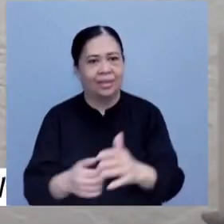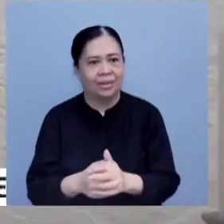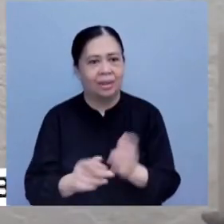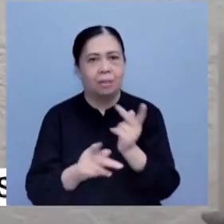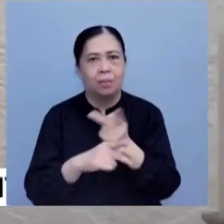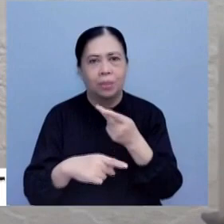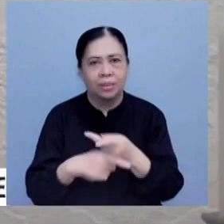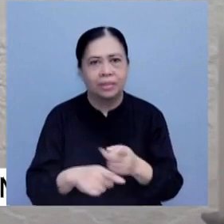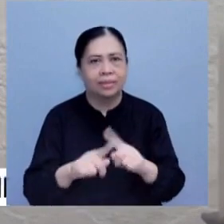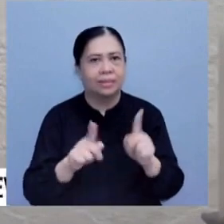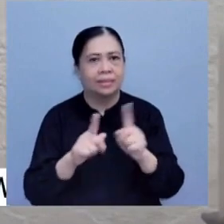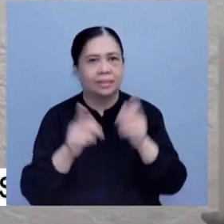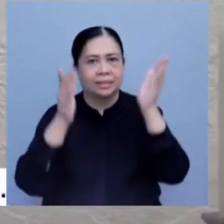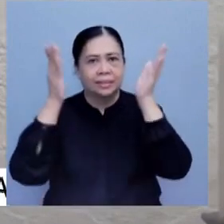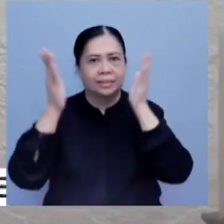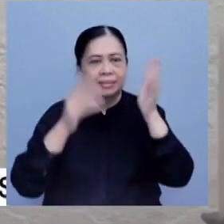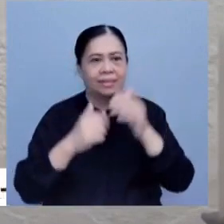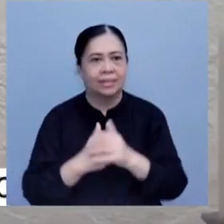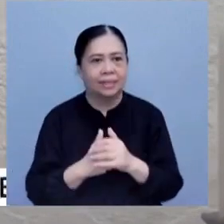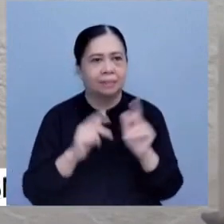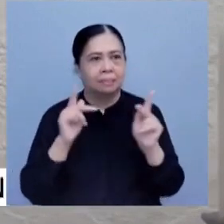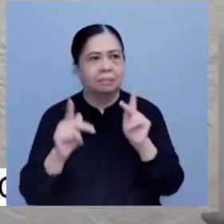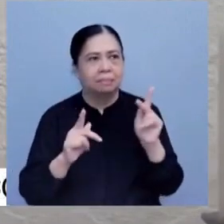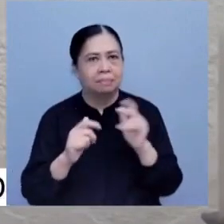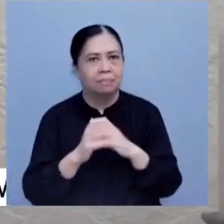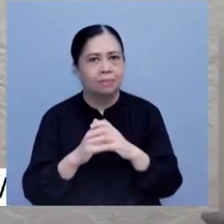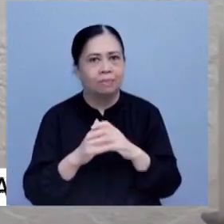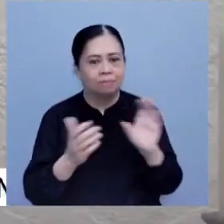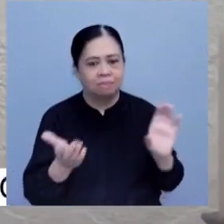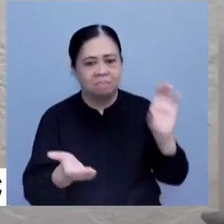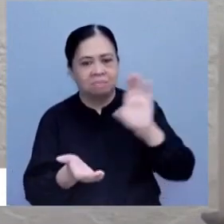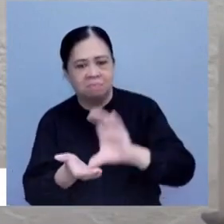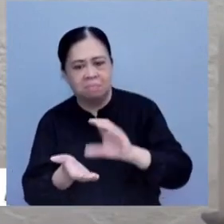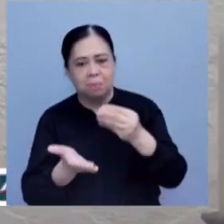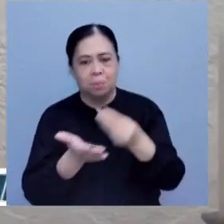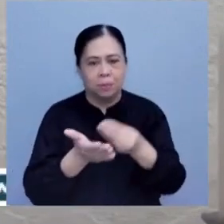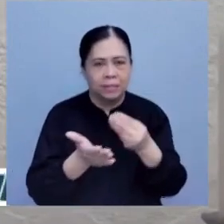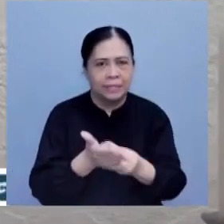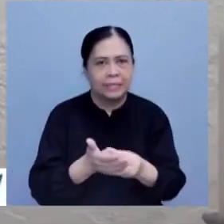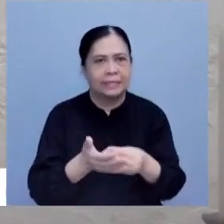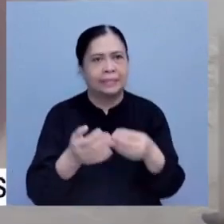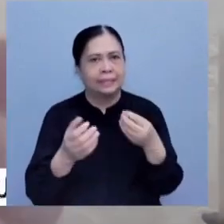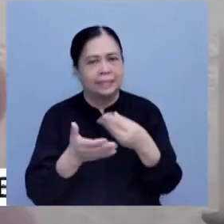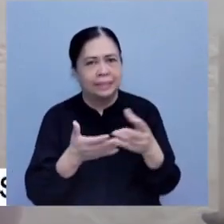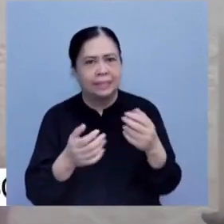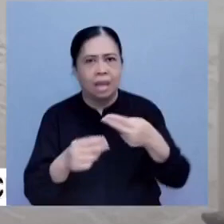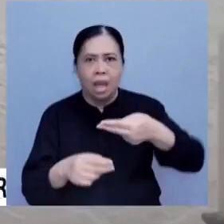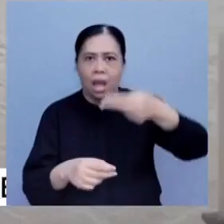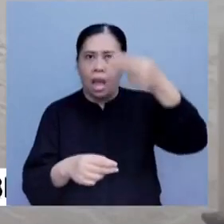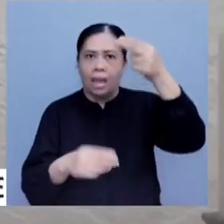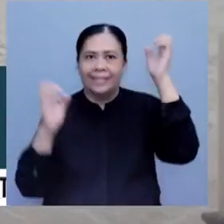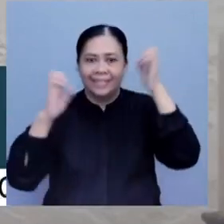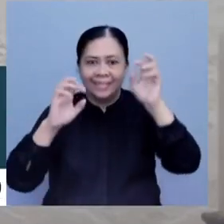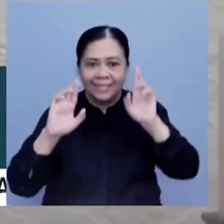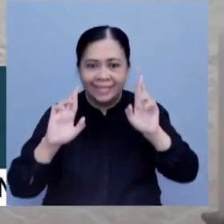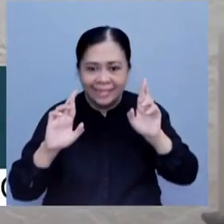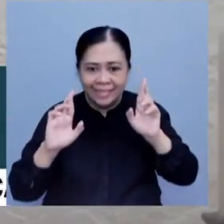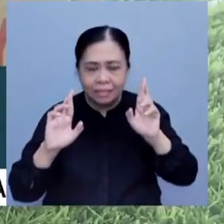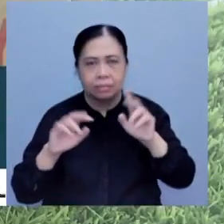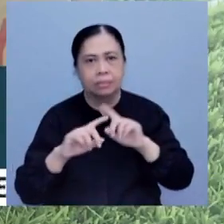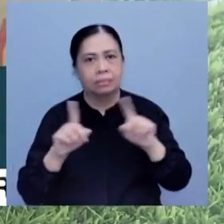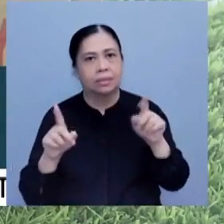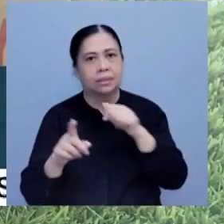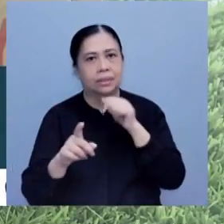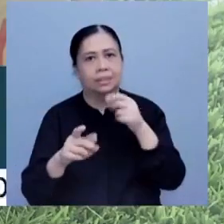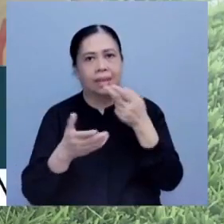services that people who invested money and resources into them had very high expectations that good things would happen,